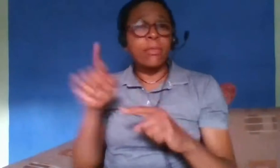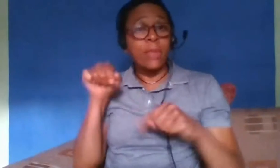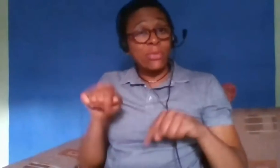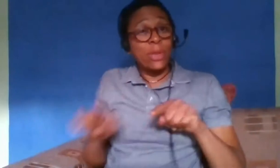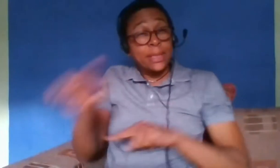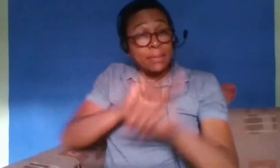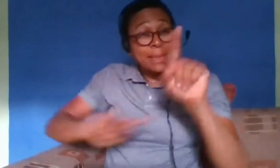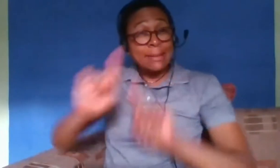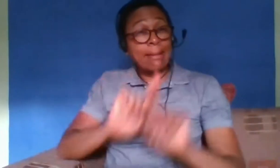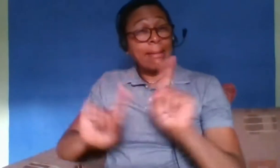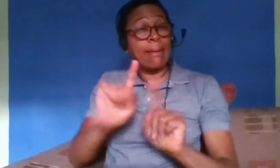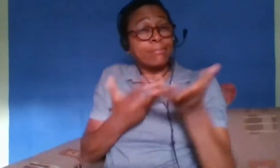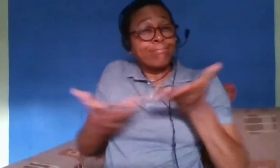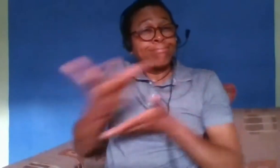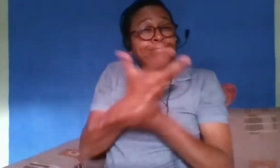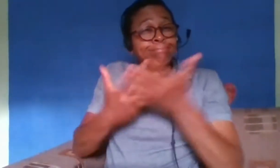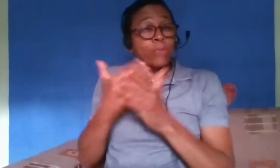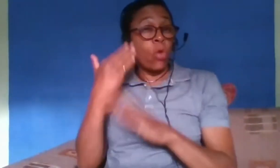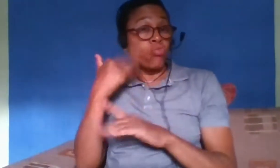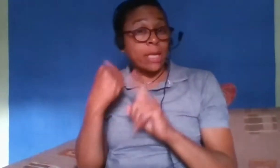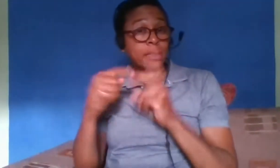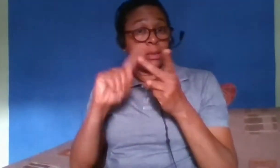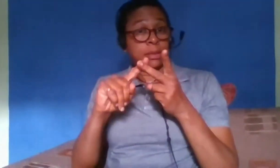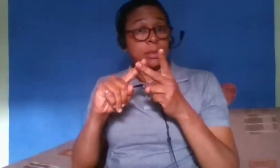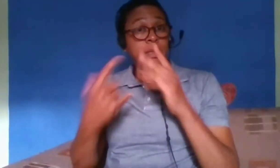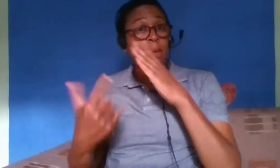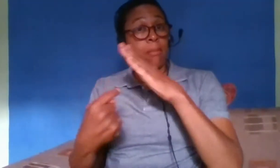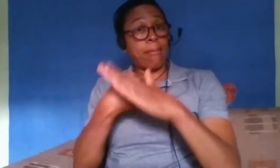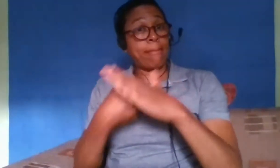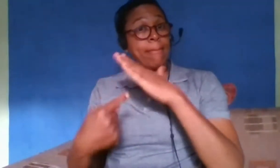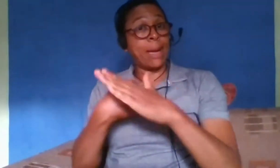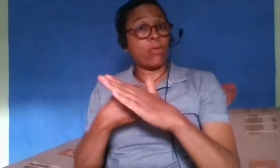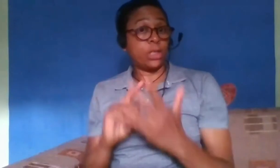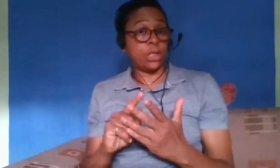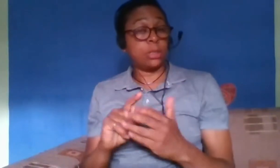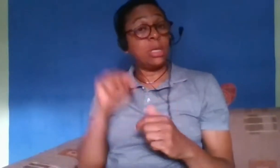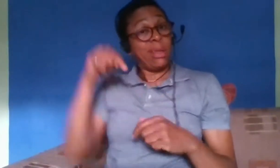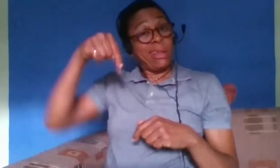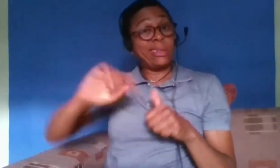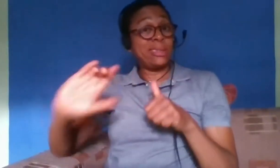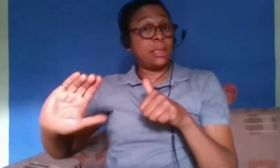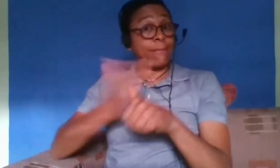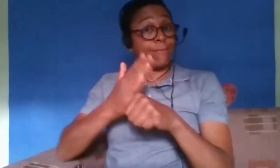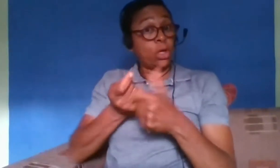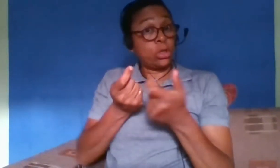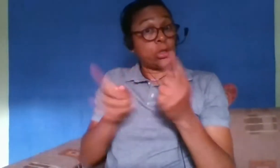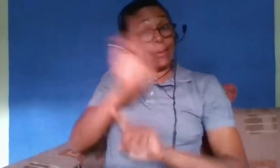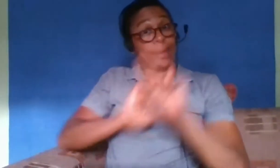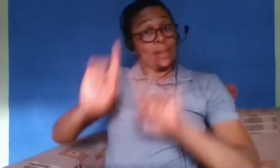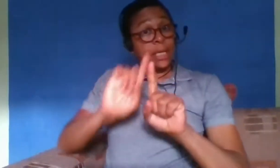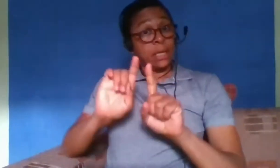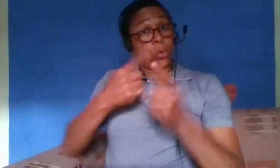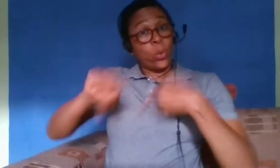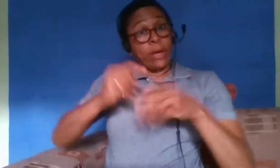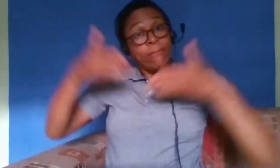race and migration it's the first event in a new series that we're running at Autograph around rights and rights in light